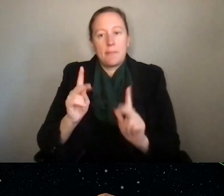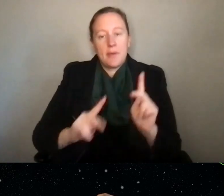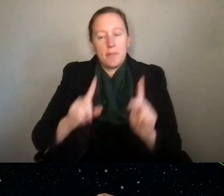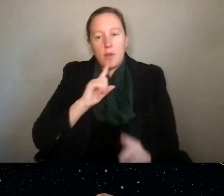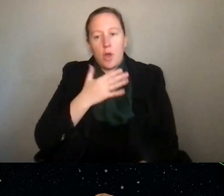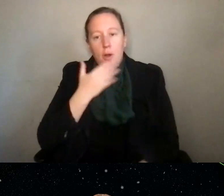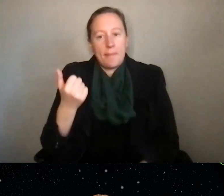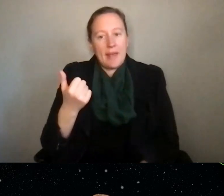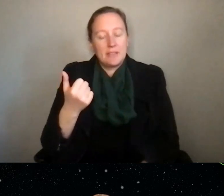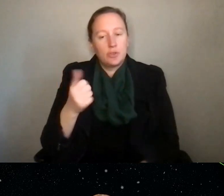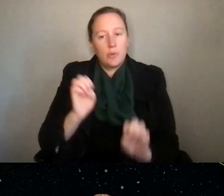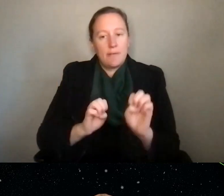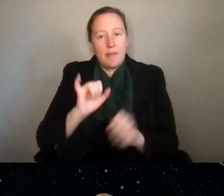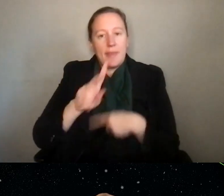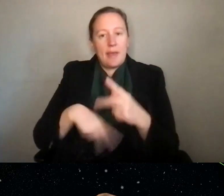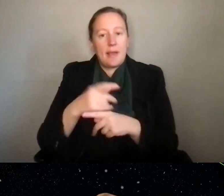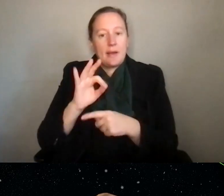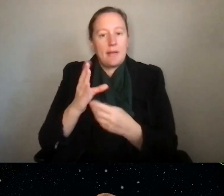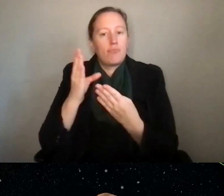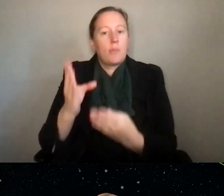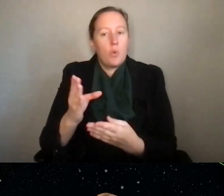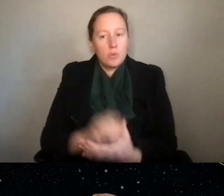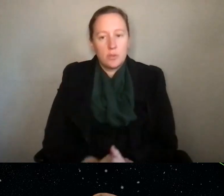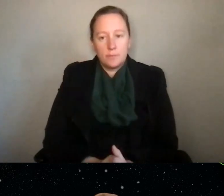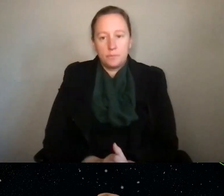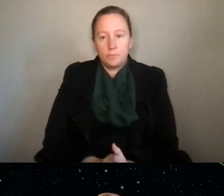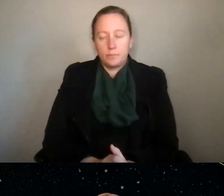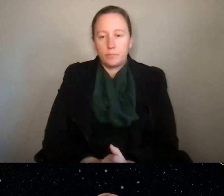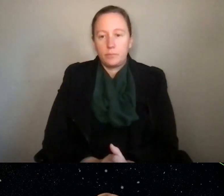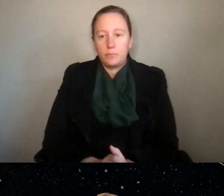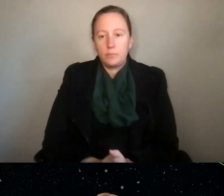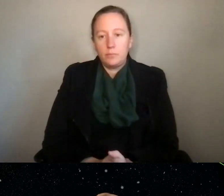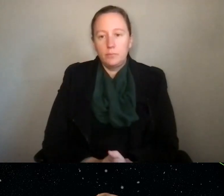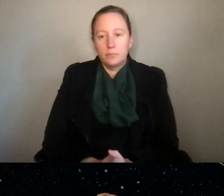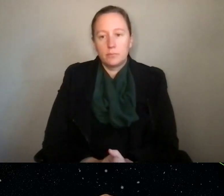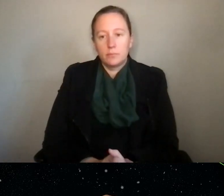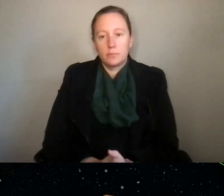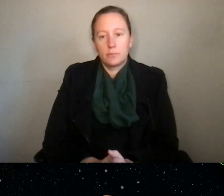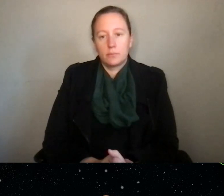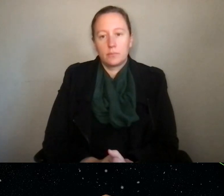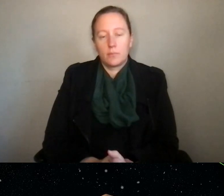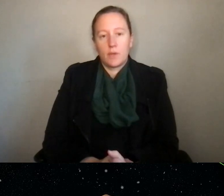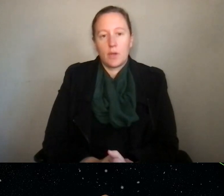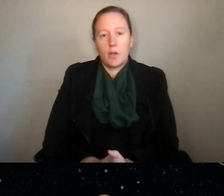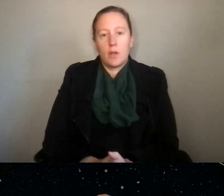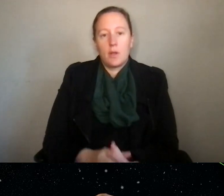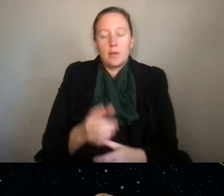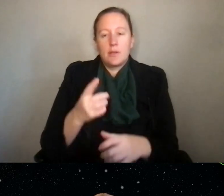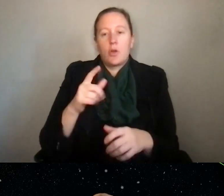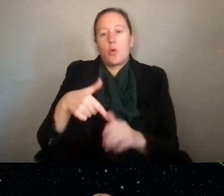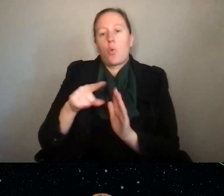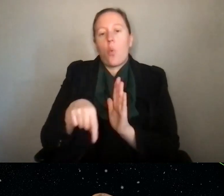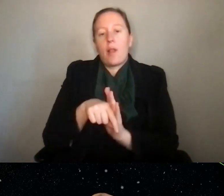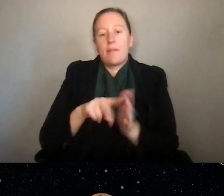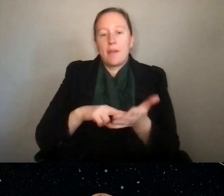positioned to evaluate those kinds of proposals. Yeah, have a different, have different, the word qualifications can mean a lot of